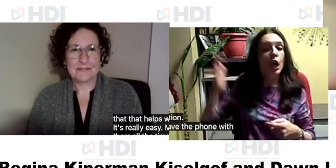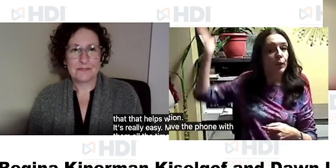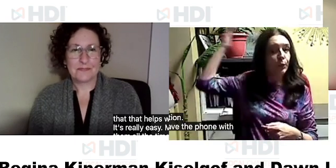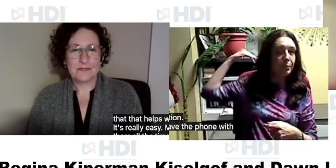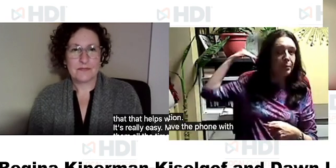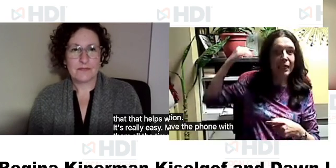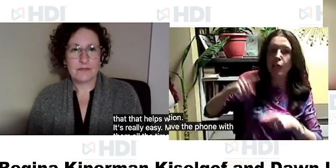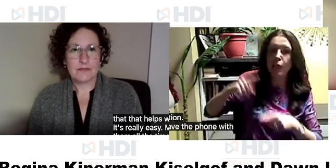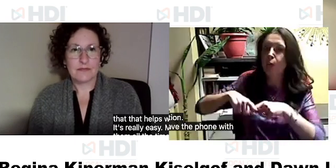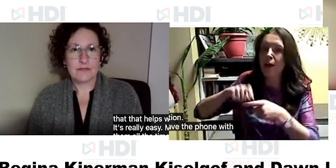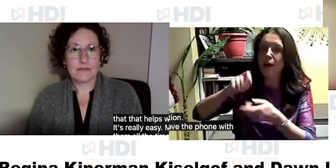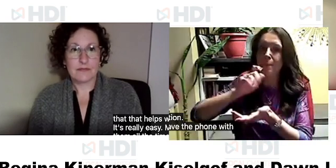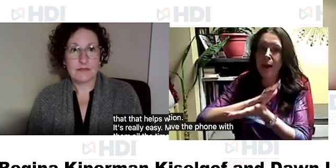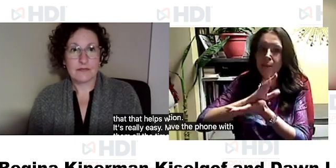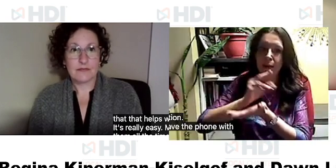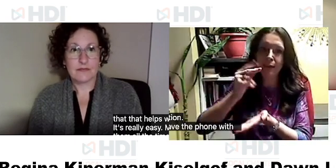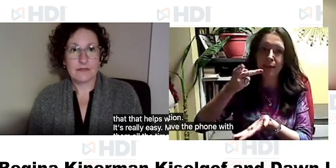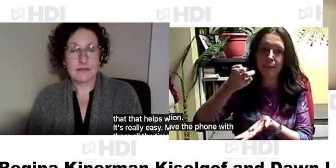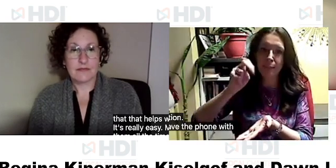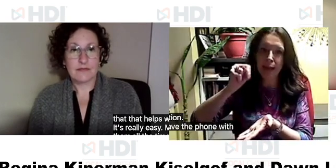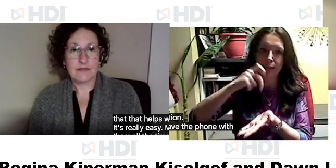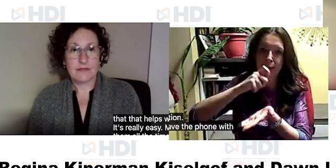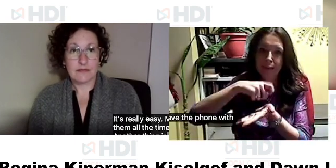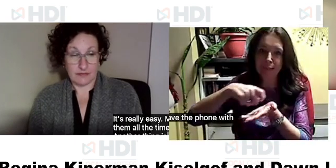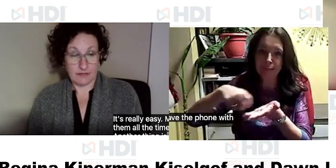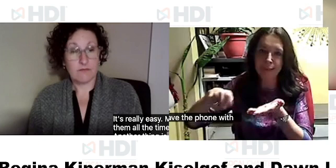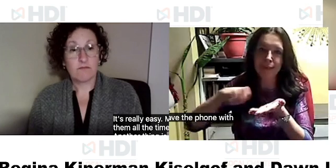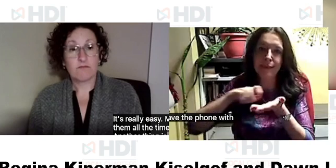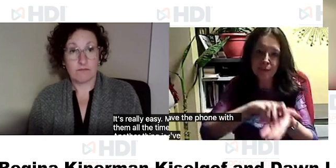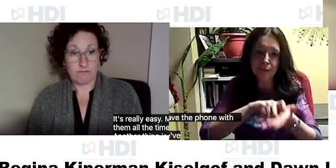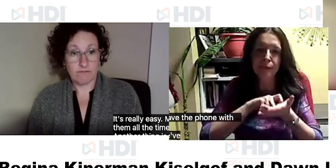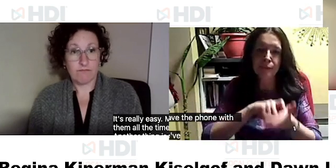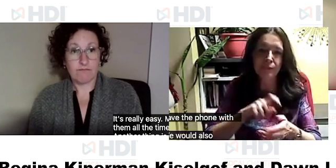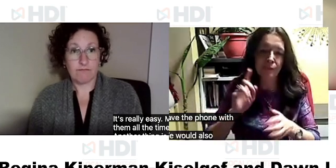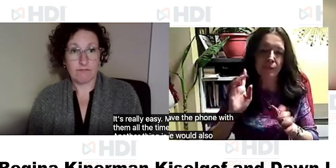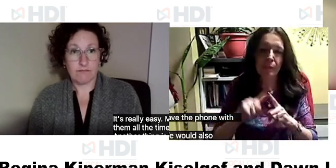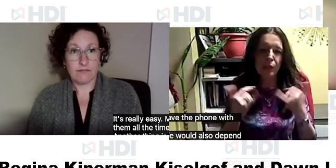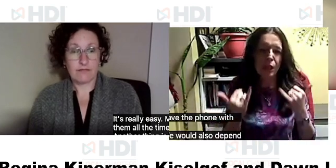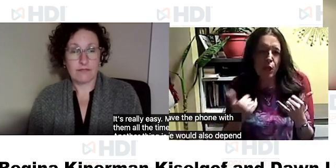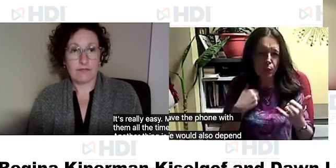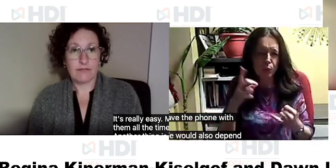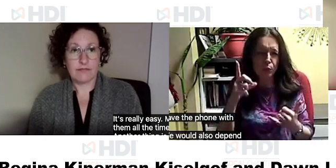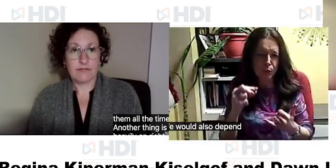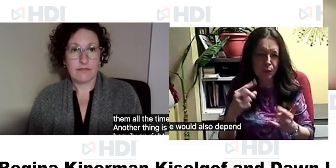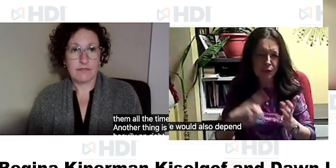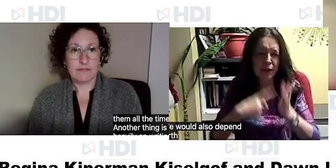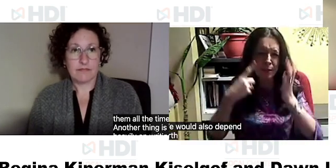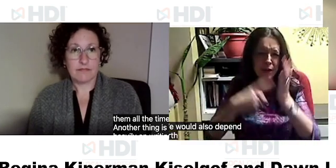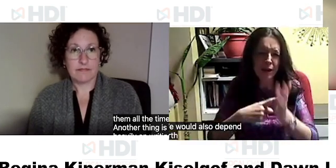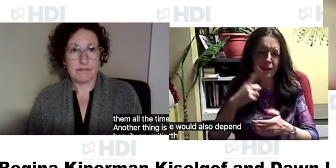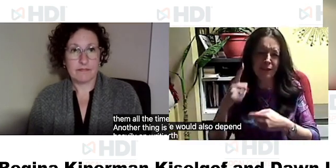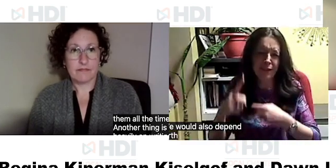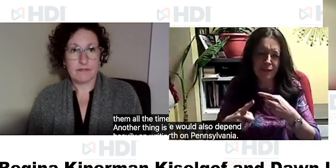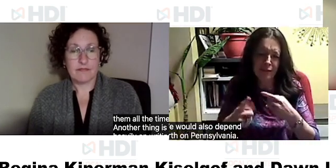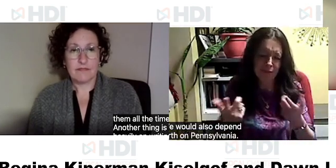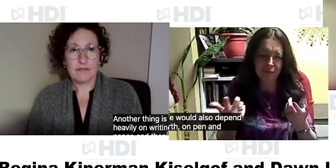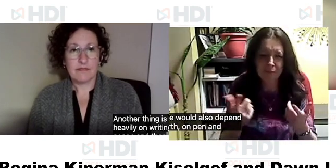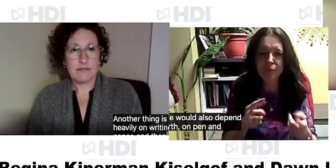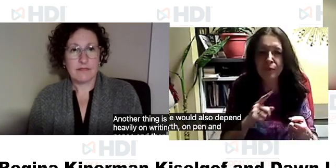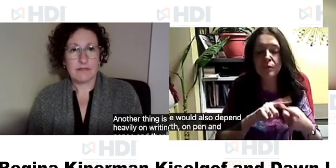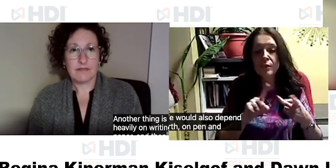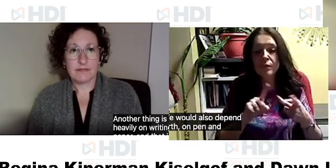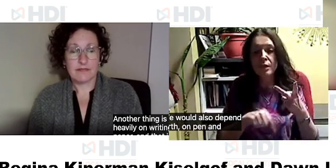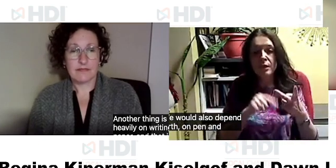another um thing is in the past we would also depend heavily on writing back and forth on pen and paper and that is